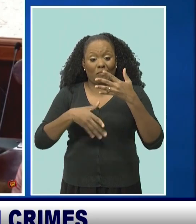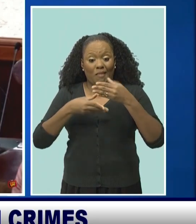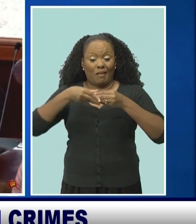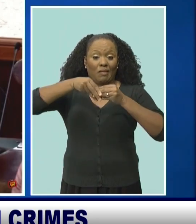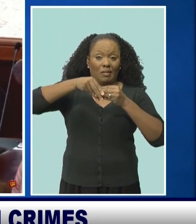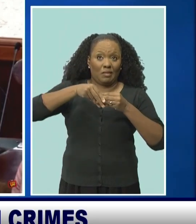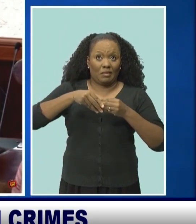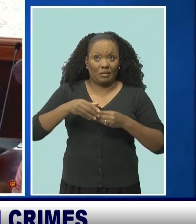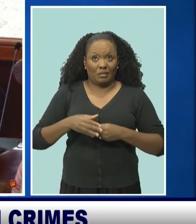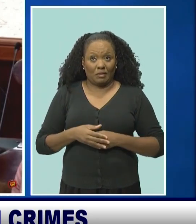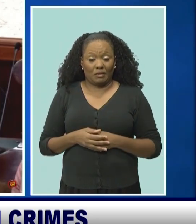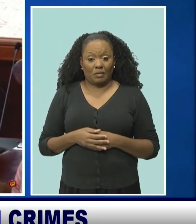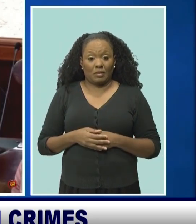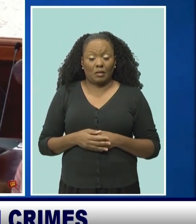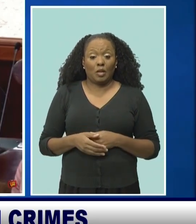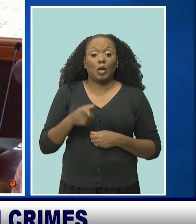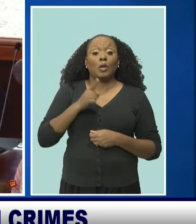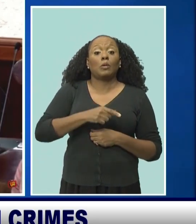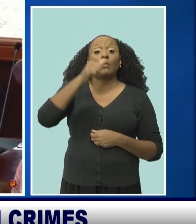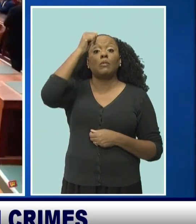You are man enough.